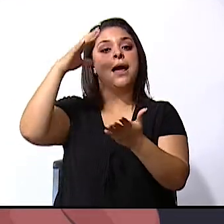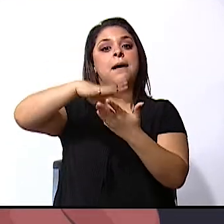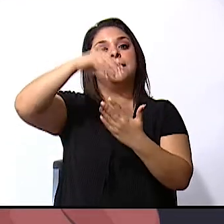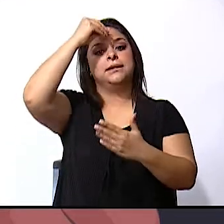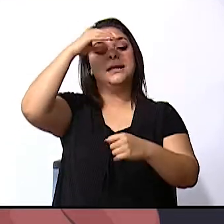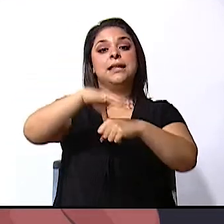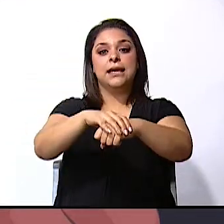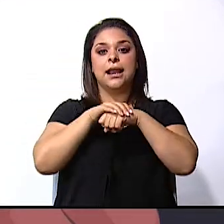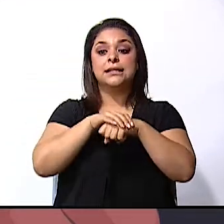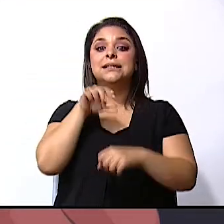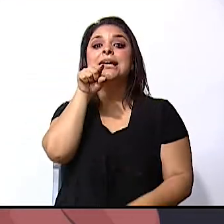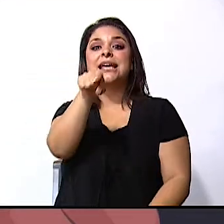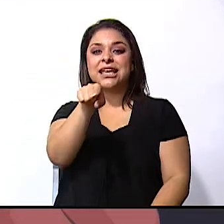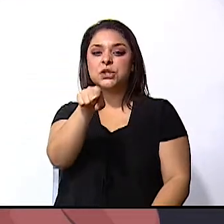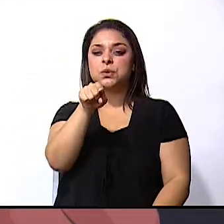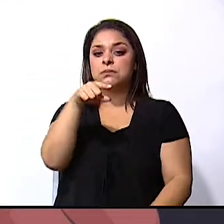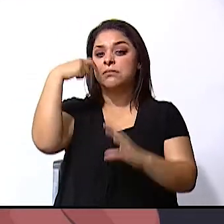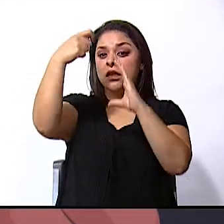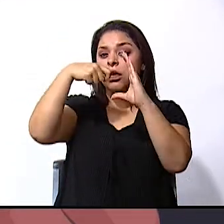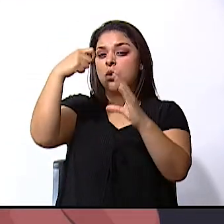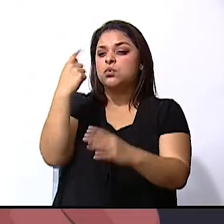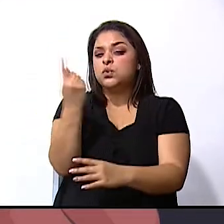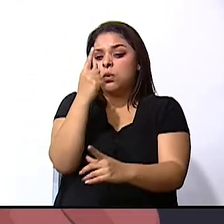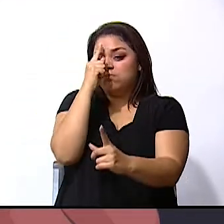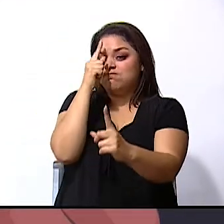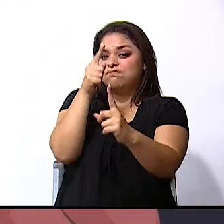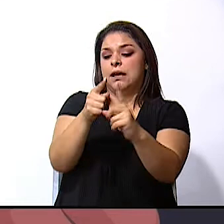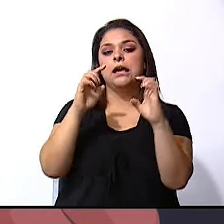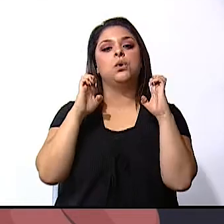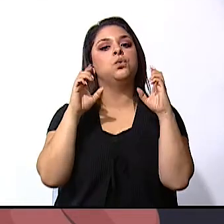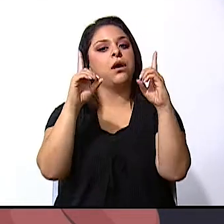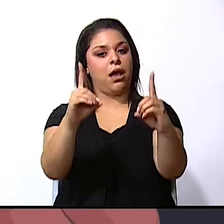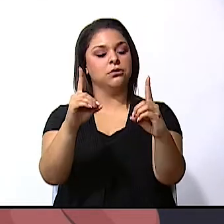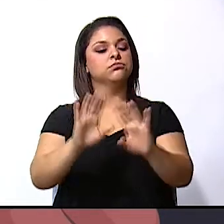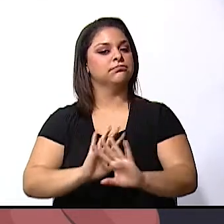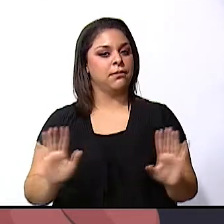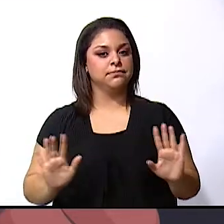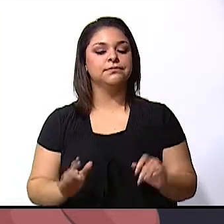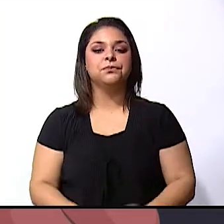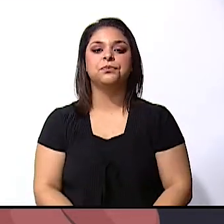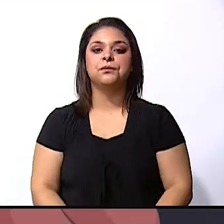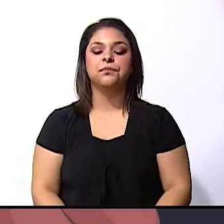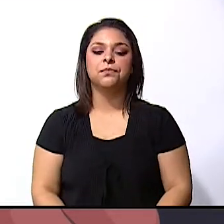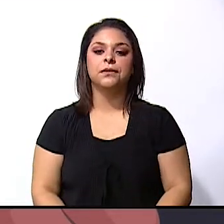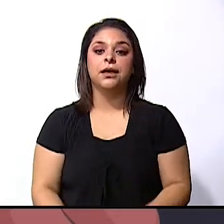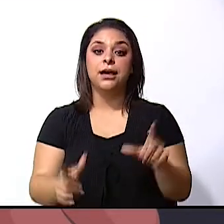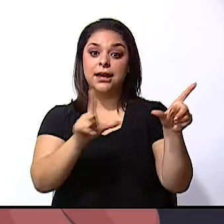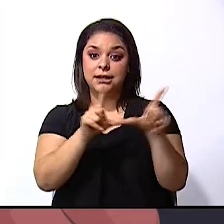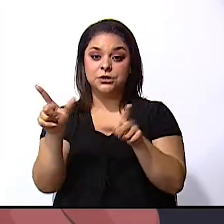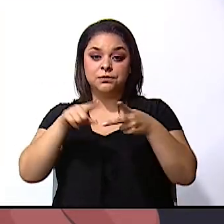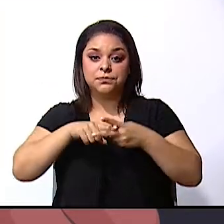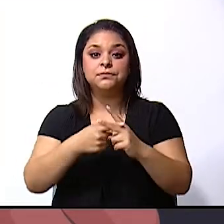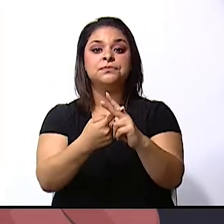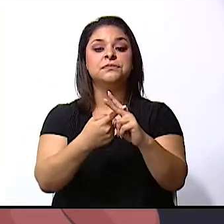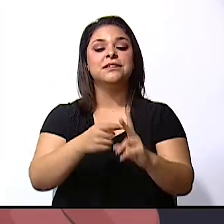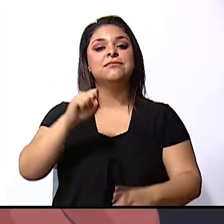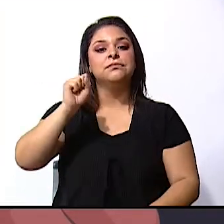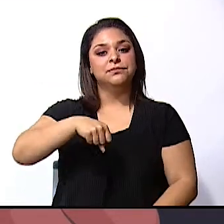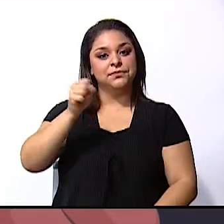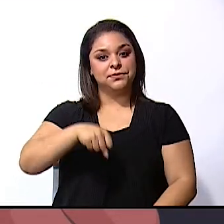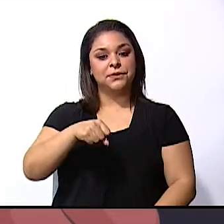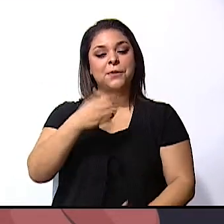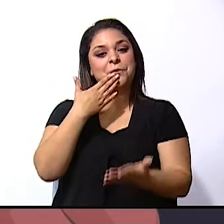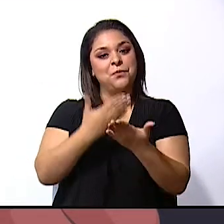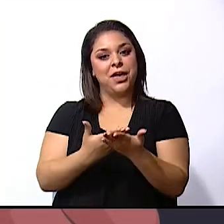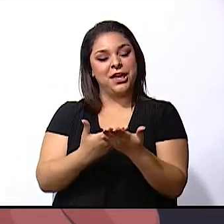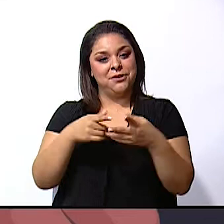those videos are used only for educational purposes ready to start yes okay here we go